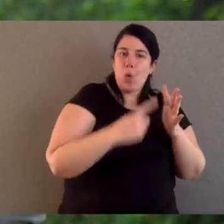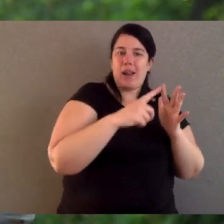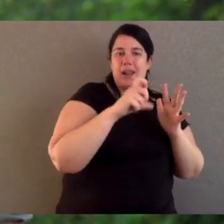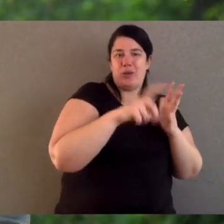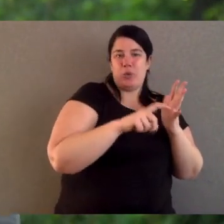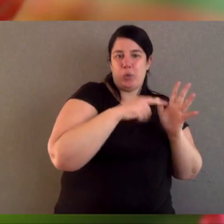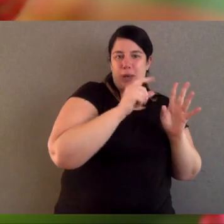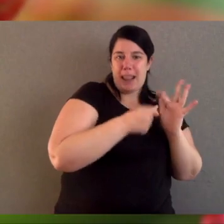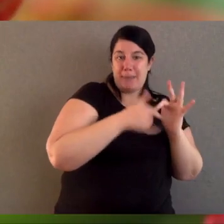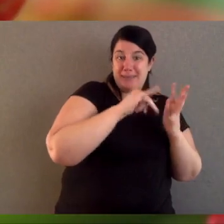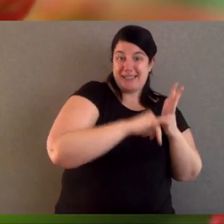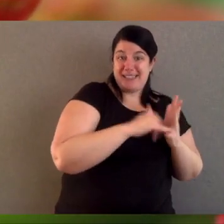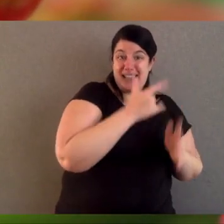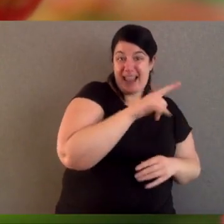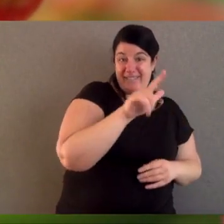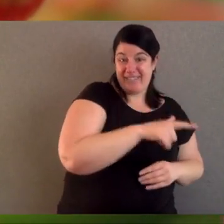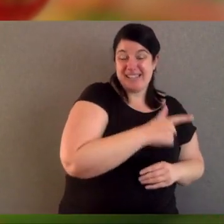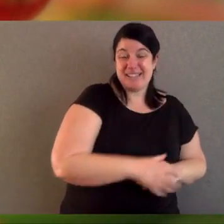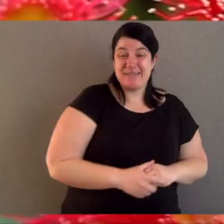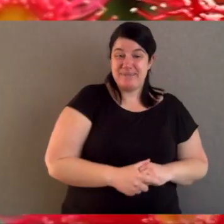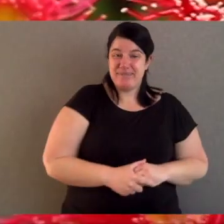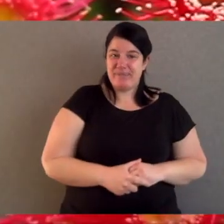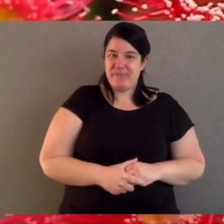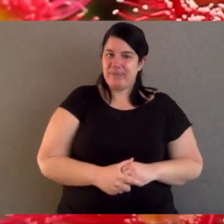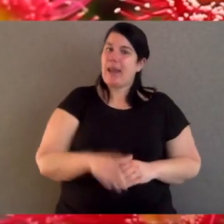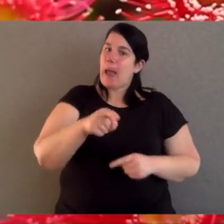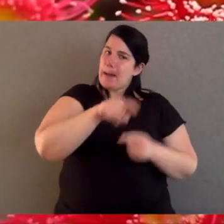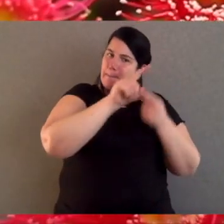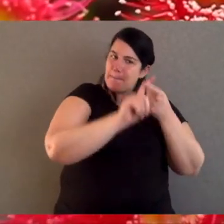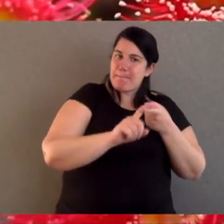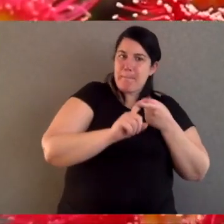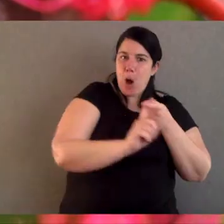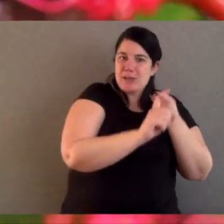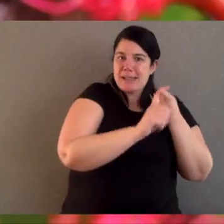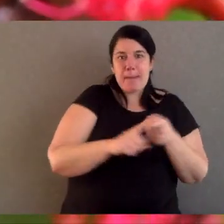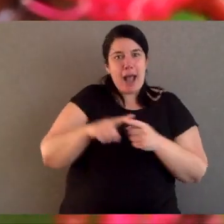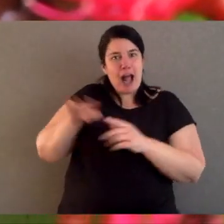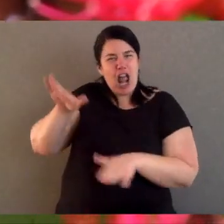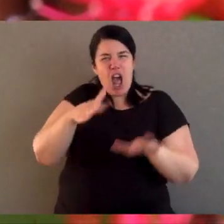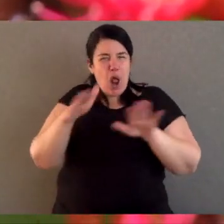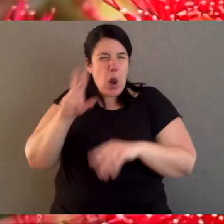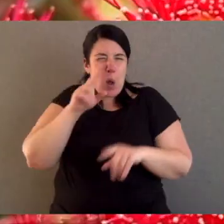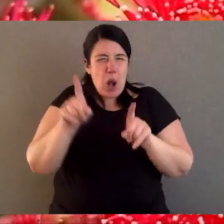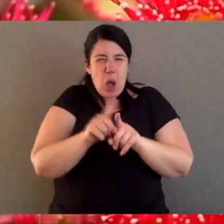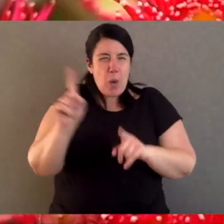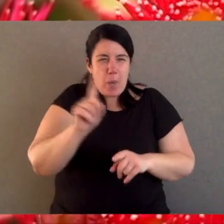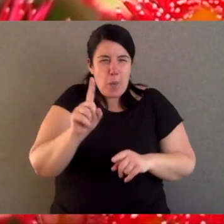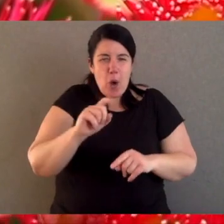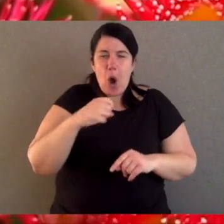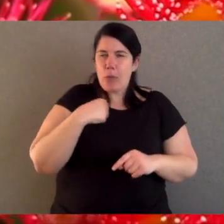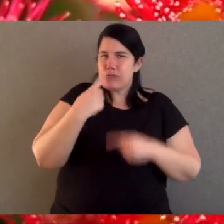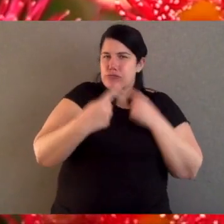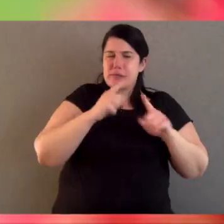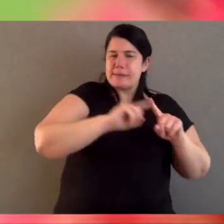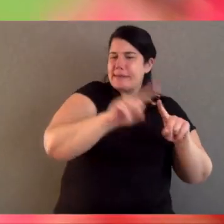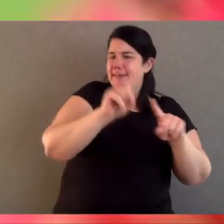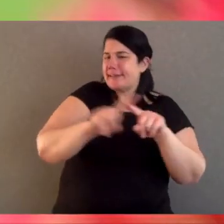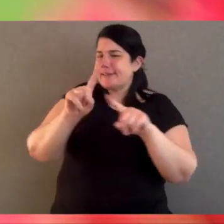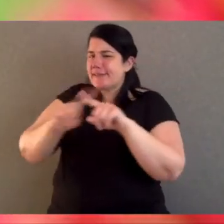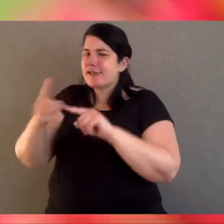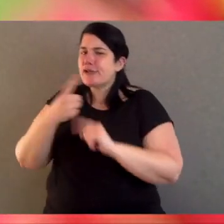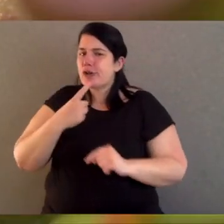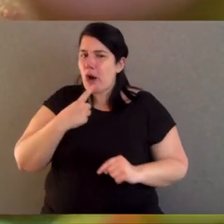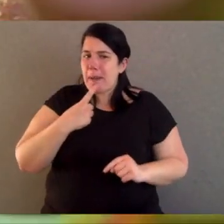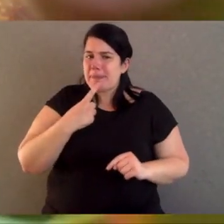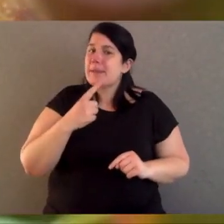but we'll come back to that. Now let's have a look at some of our possums and gliders' external features. And I'm going to jump about here between